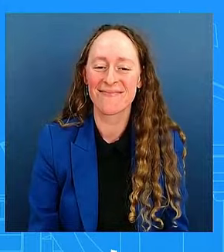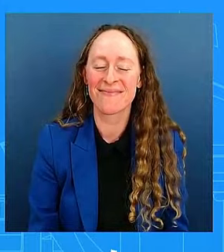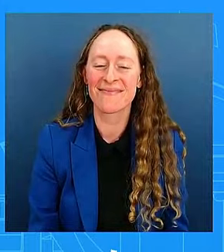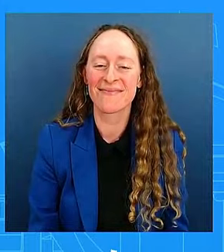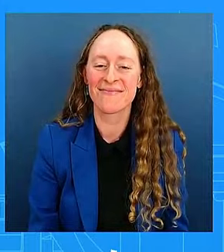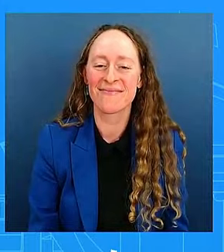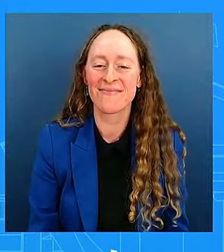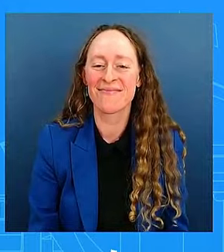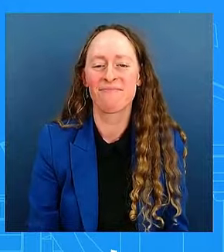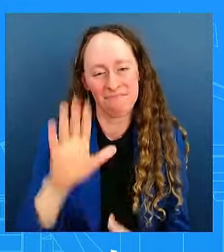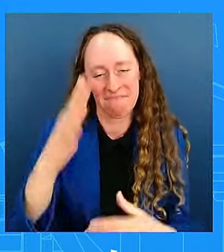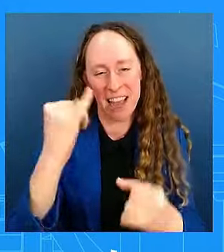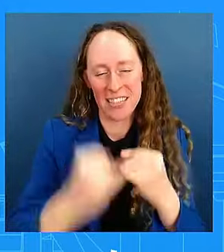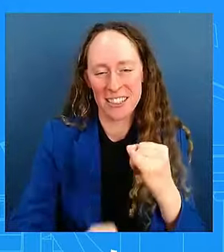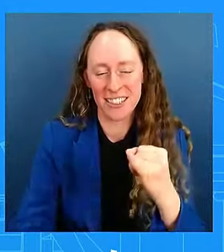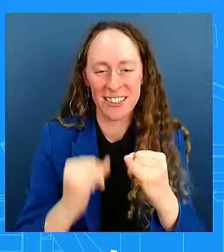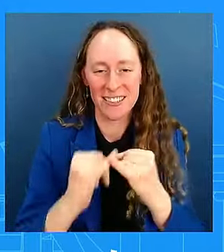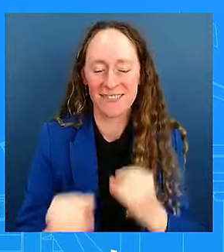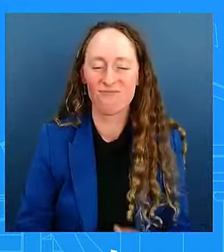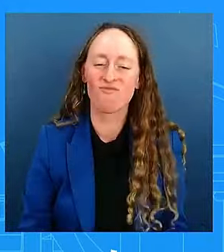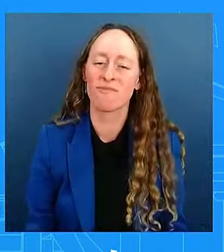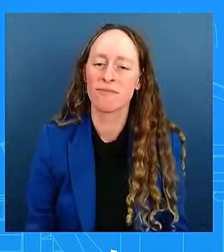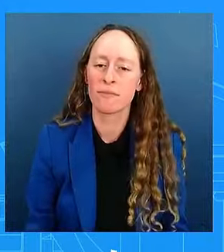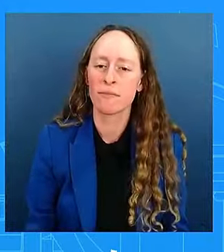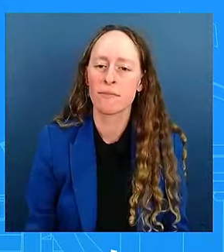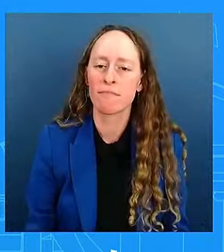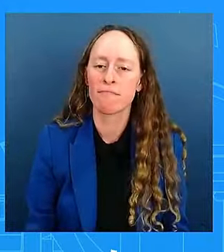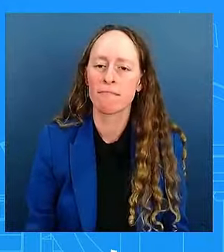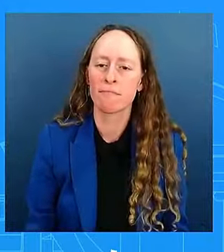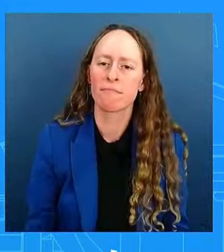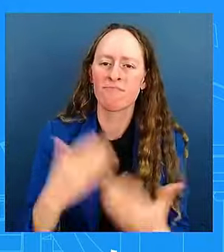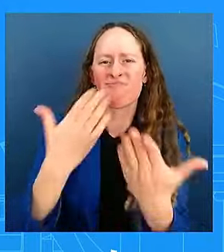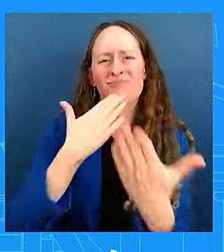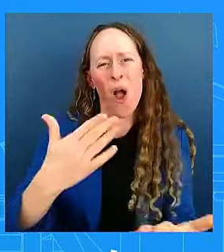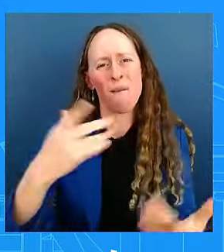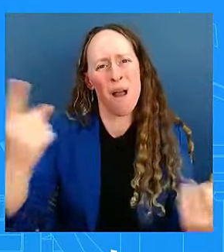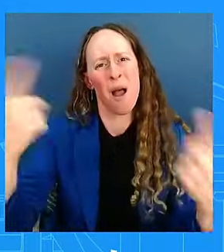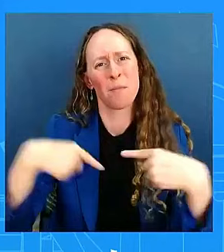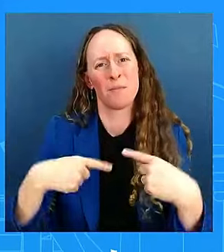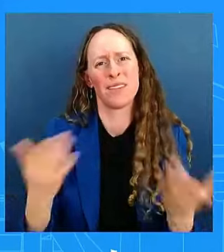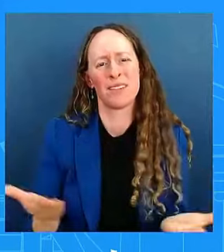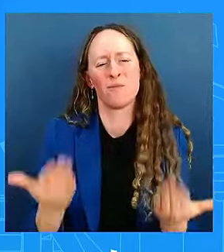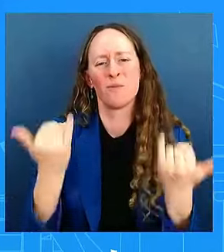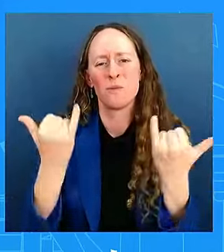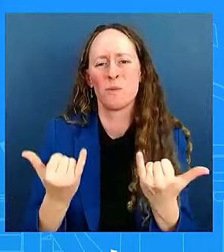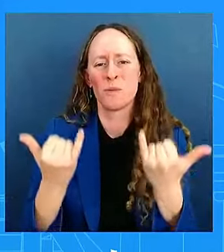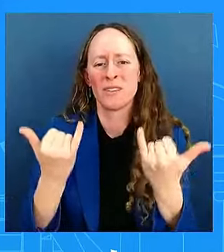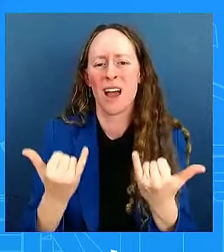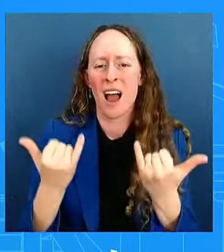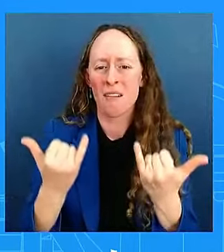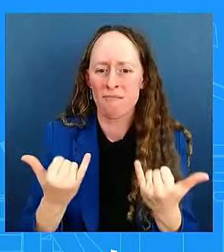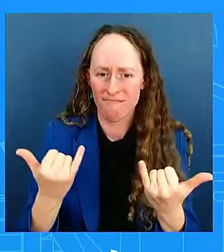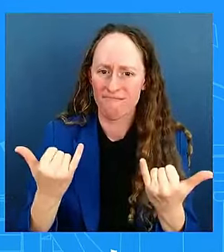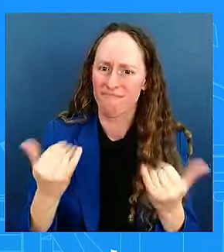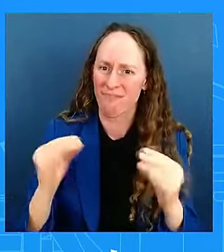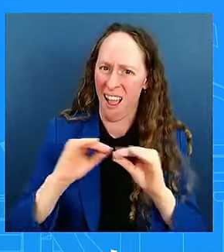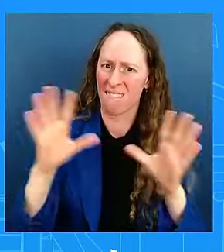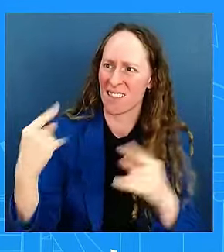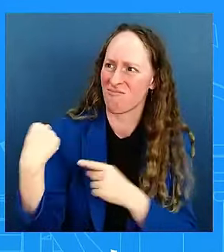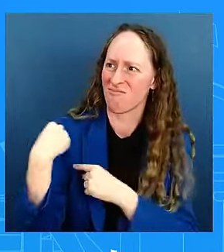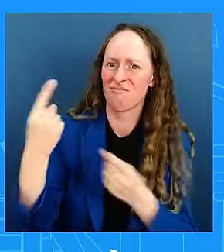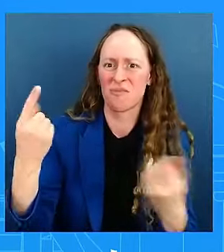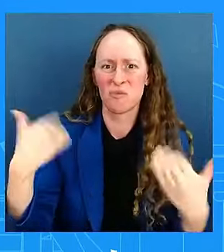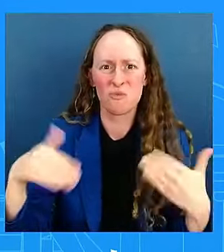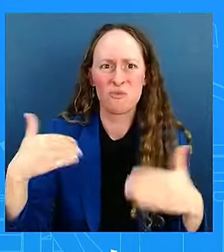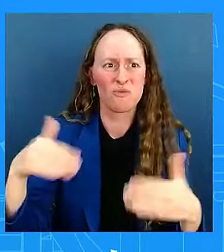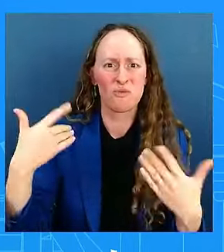Mr. President. Thank you for spending some time here with us. There have obviously been a number of crises that the country has been facing over the past several days with the hurricane, with the port strike,